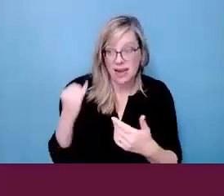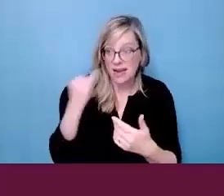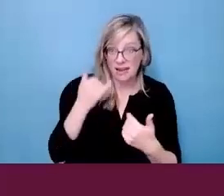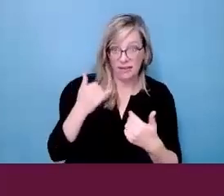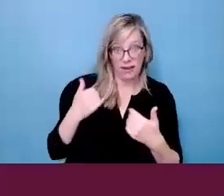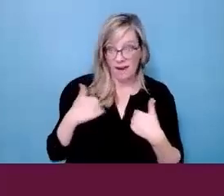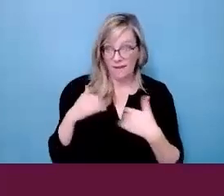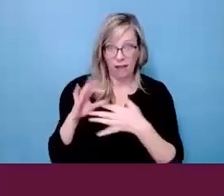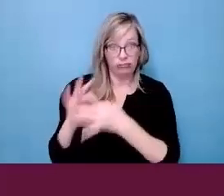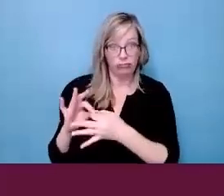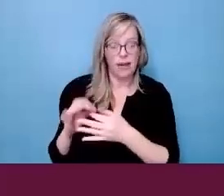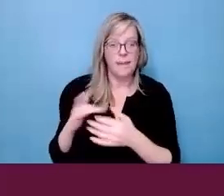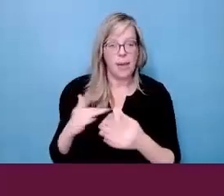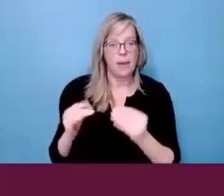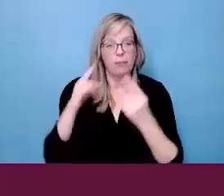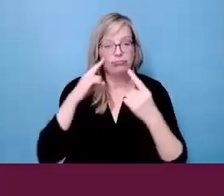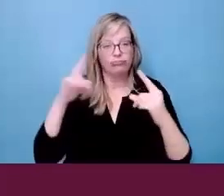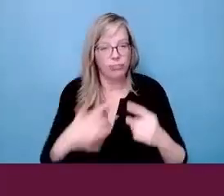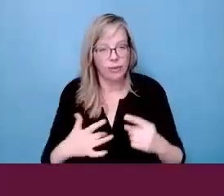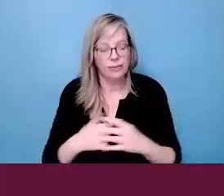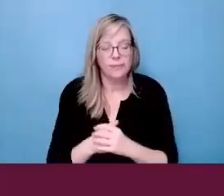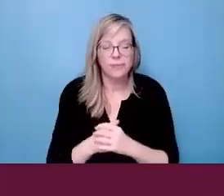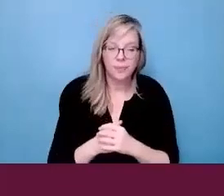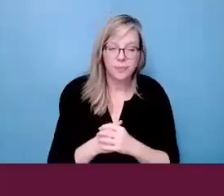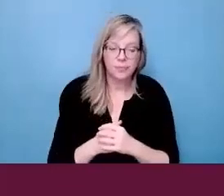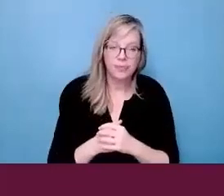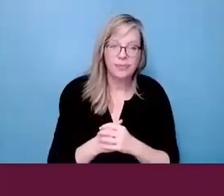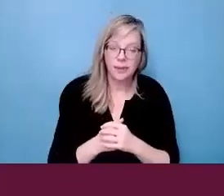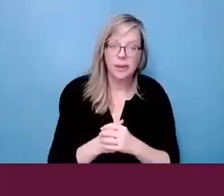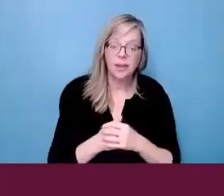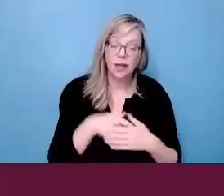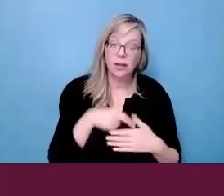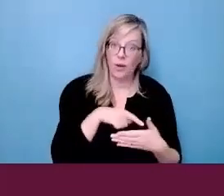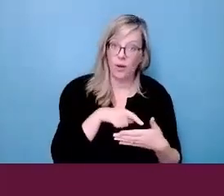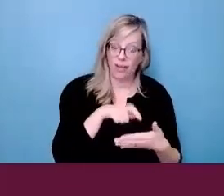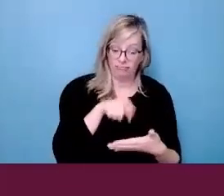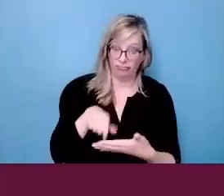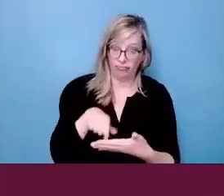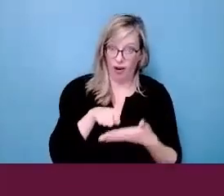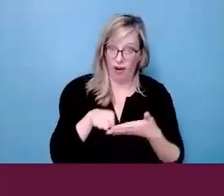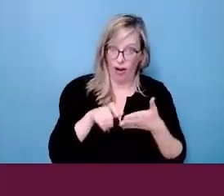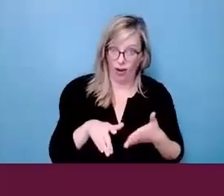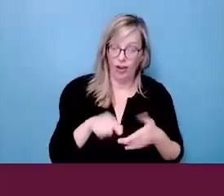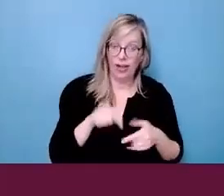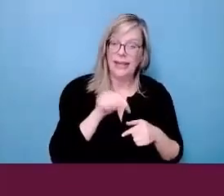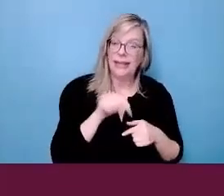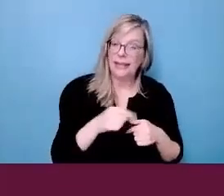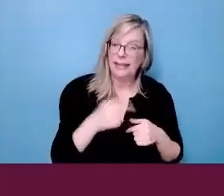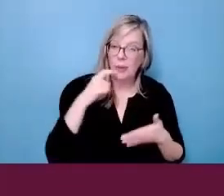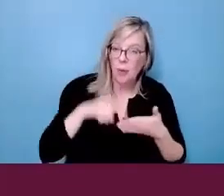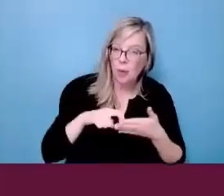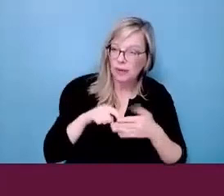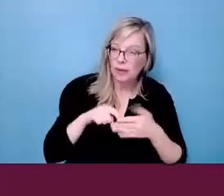for success in workplaces. Several authors in our literature search argue that these